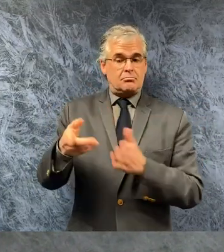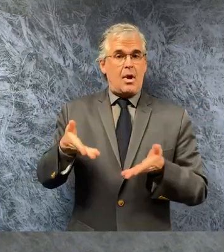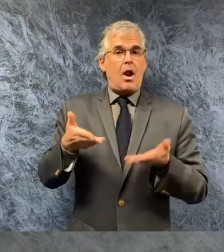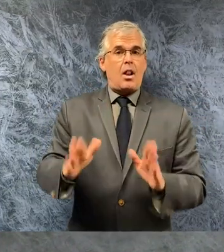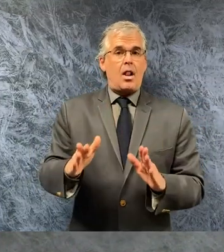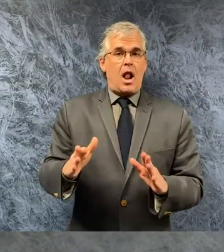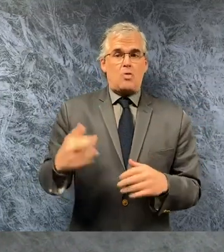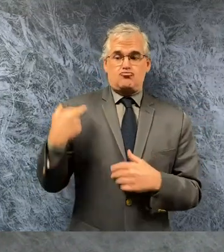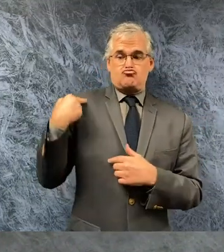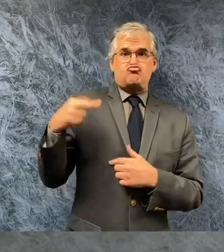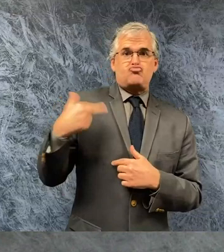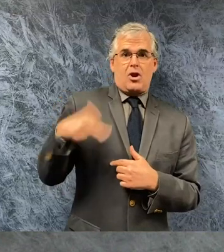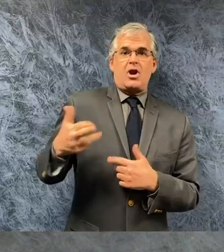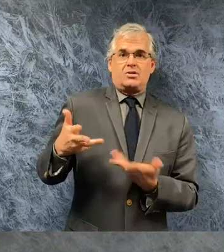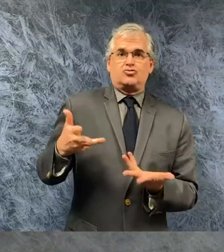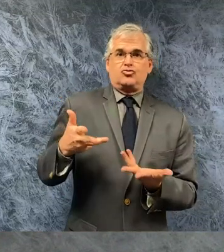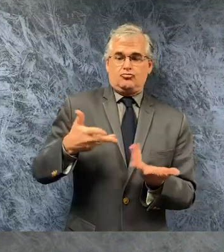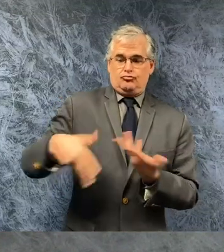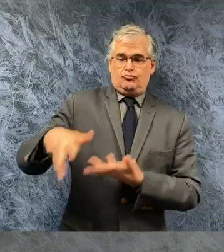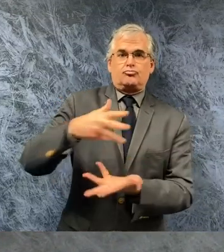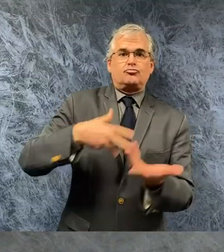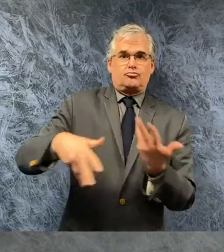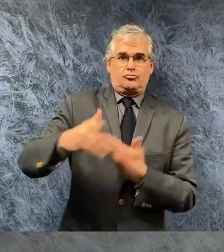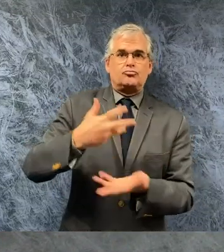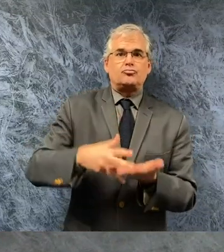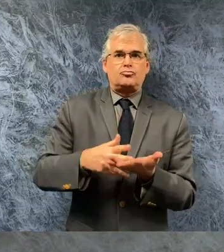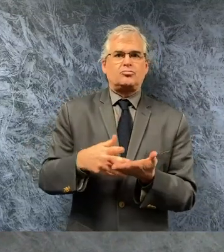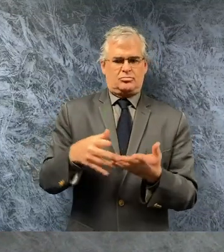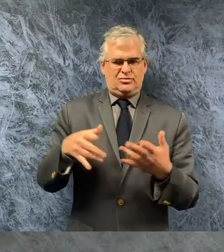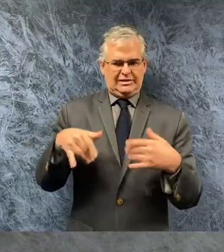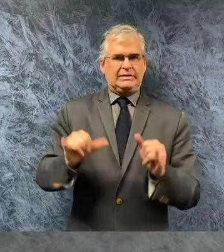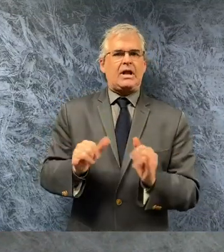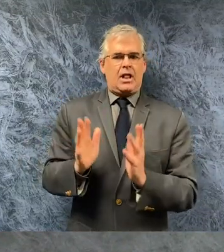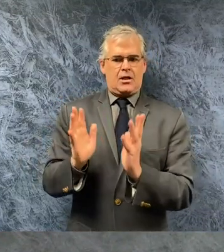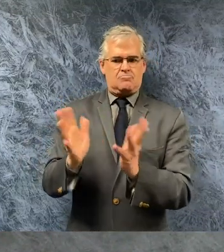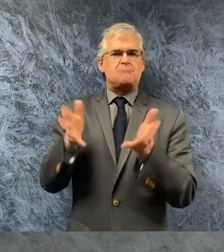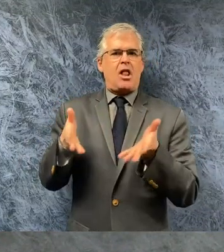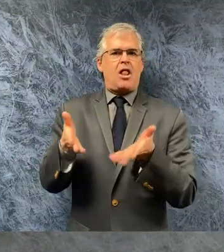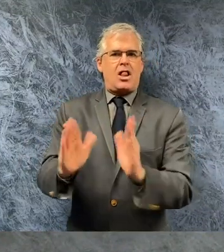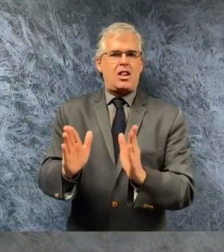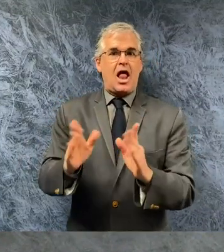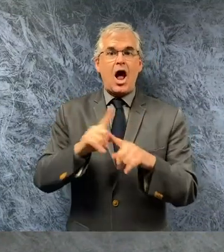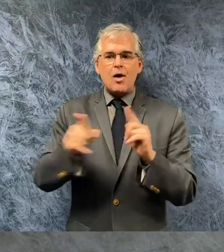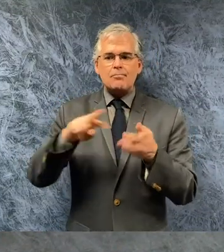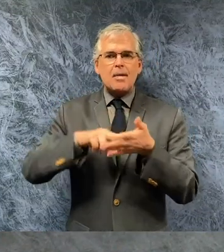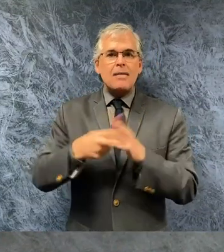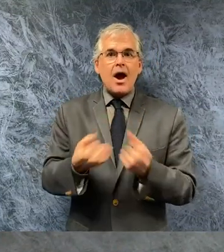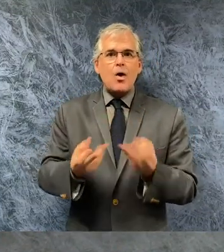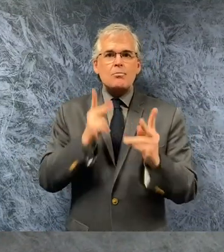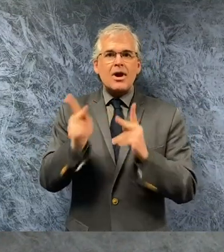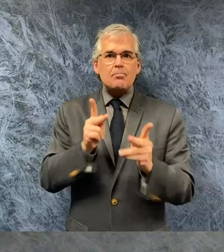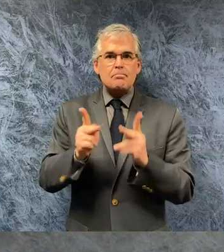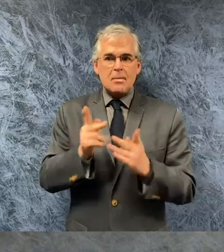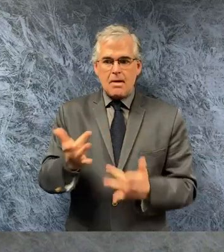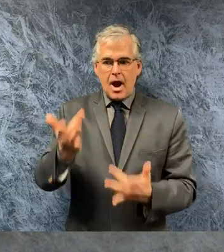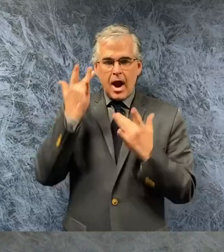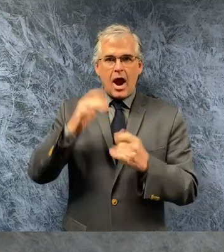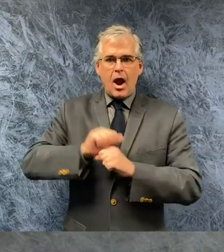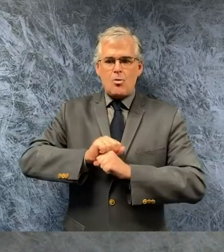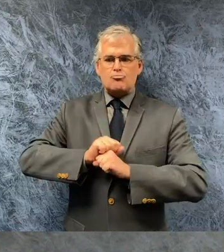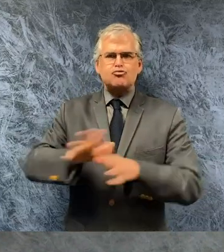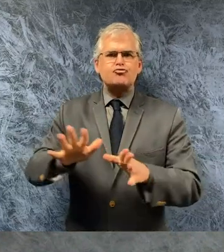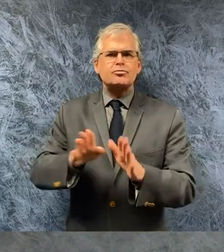without restriction which has been followed by a spike in new infections we cannot allow that to happen in nevada